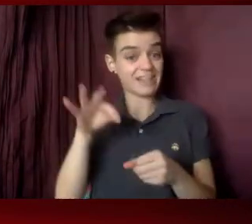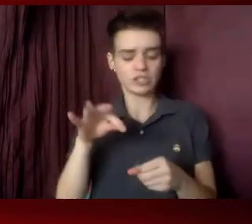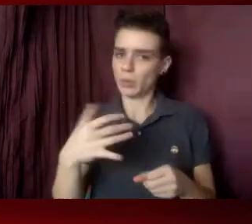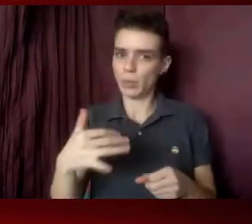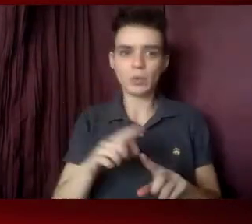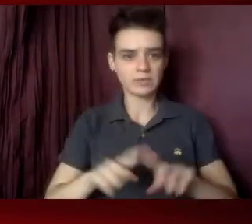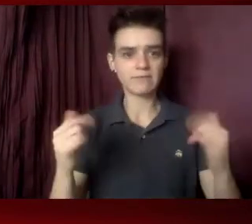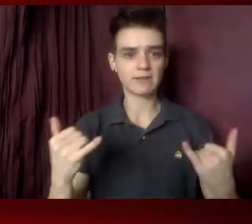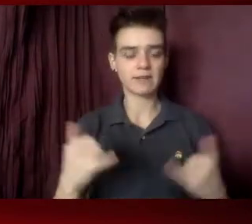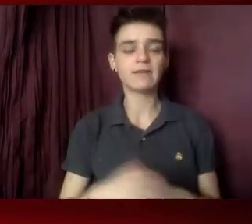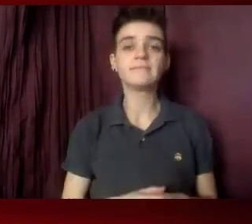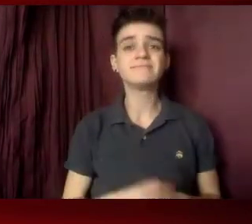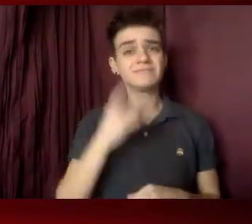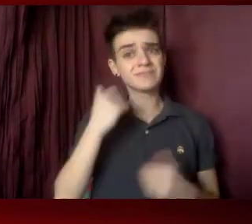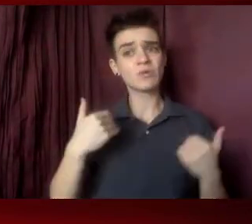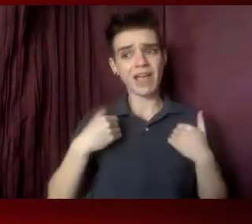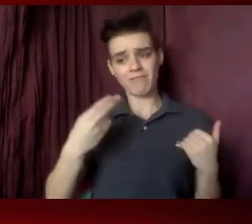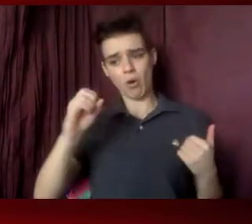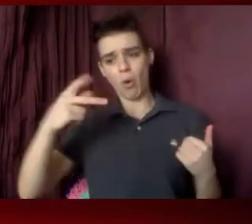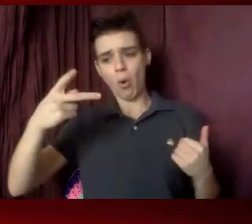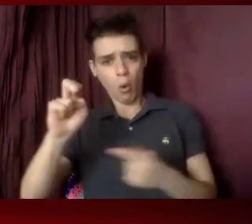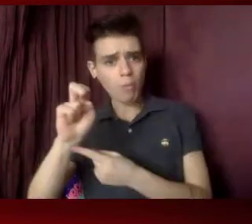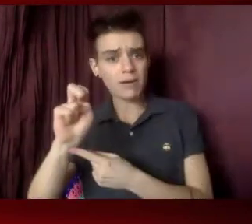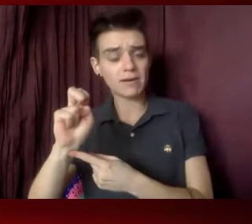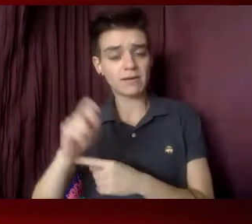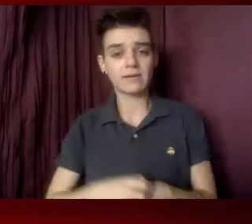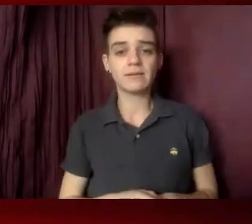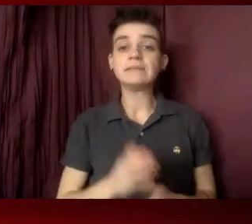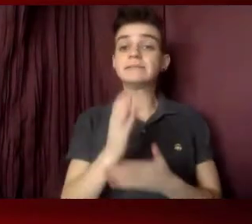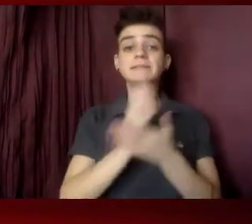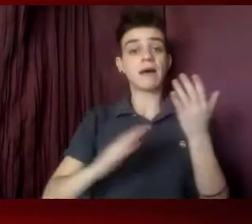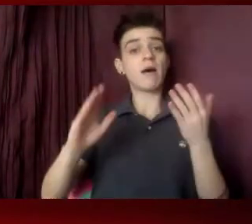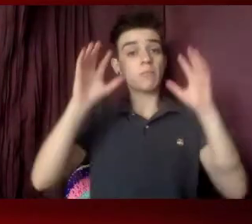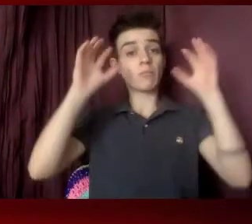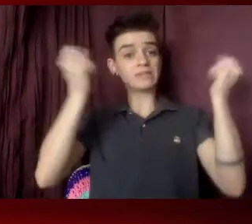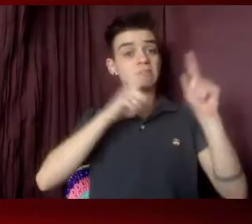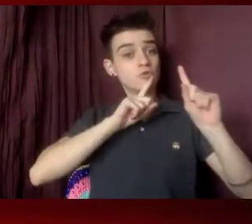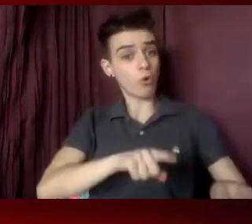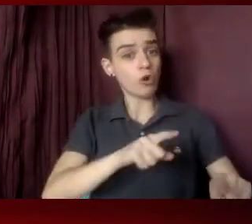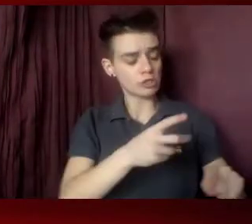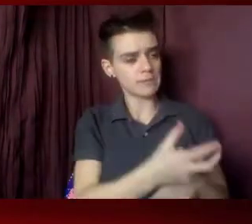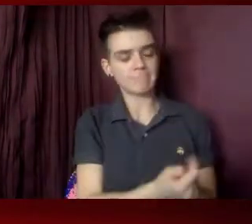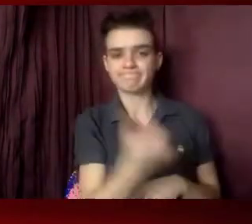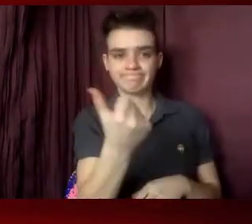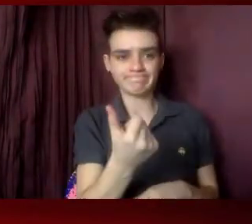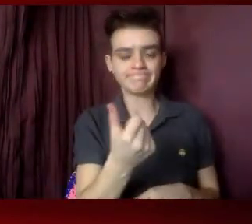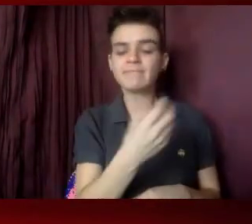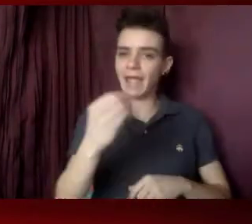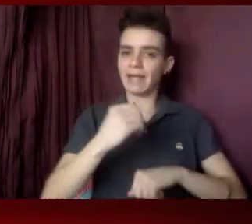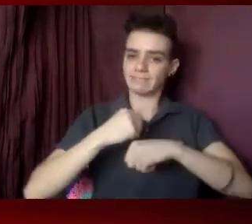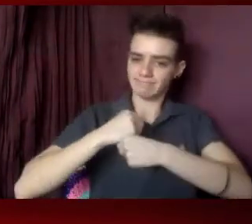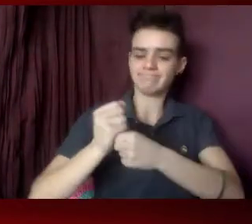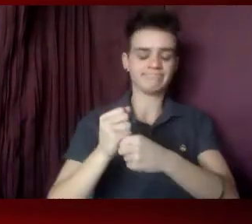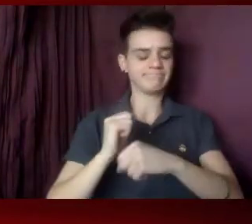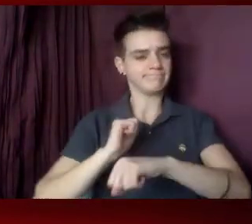there is hope, hope from executive orders being rescinded and new ones for equity being created, hope